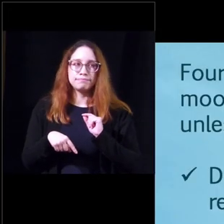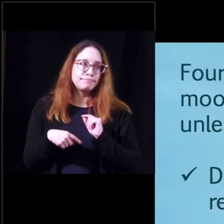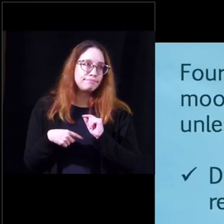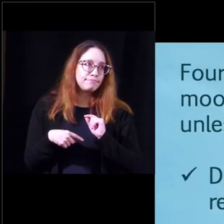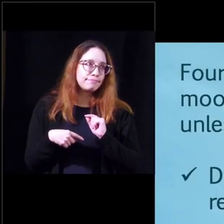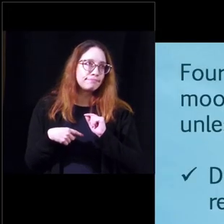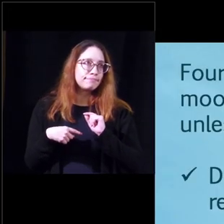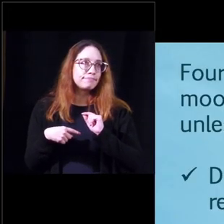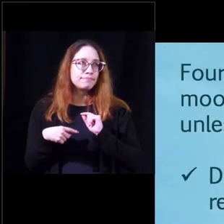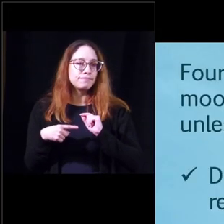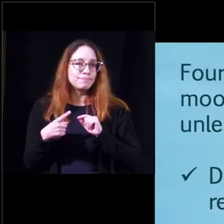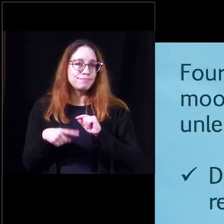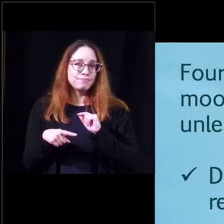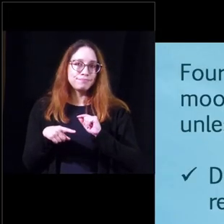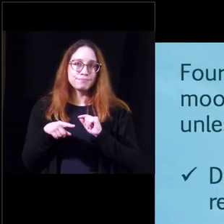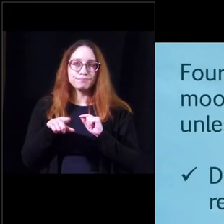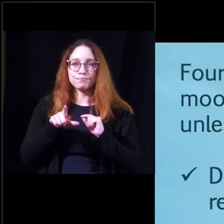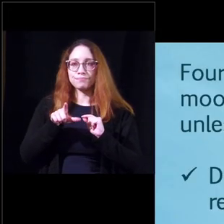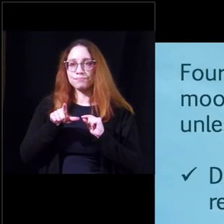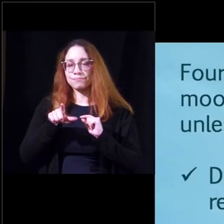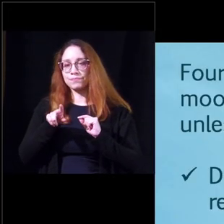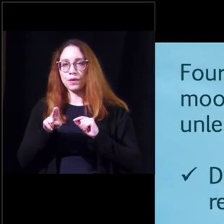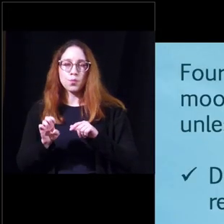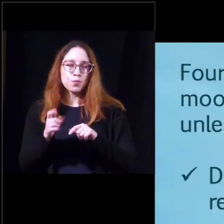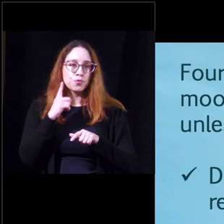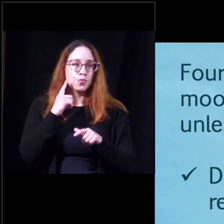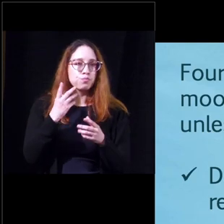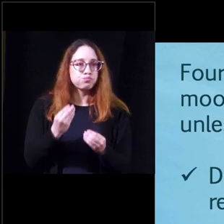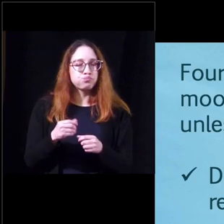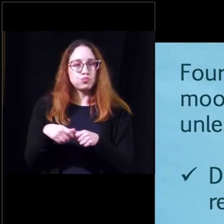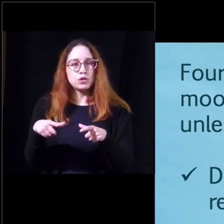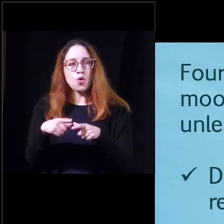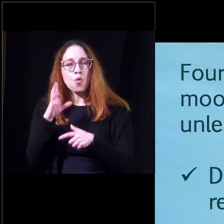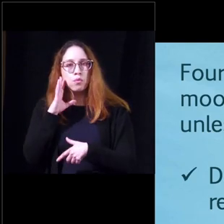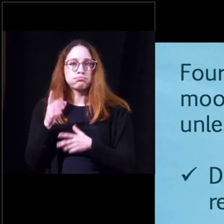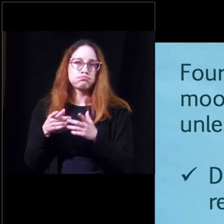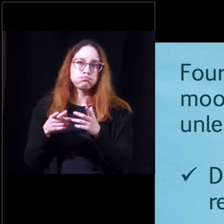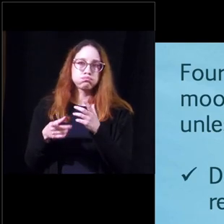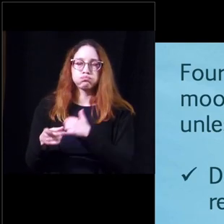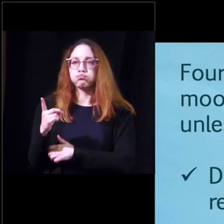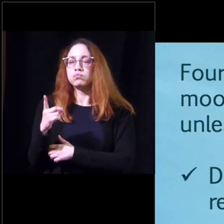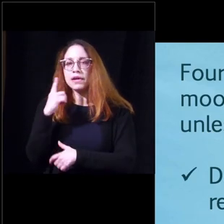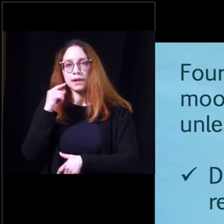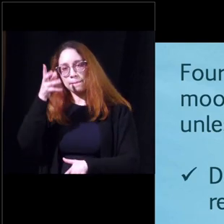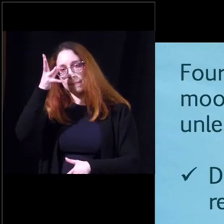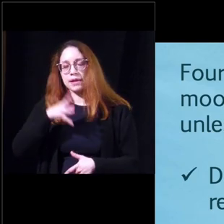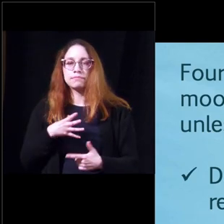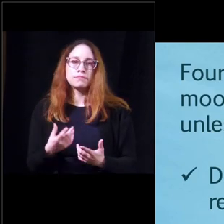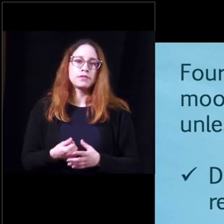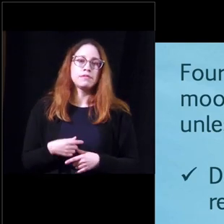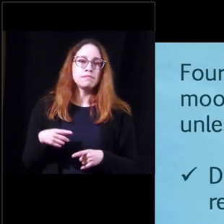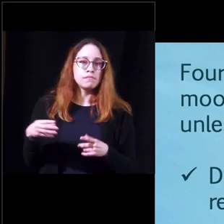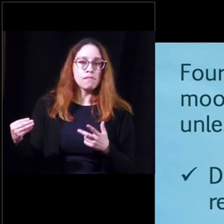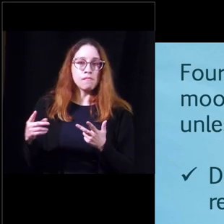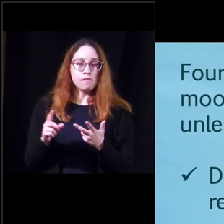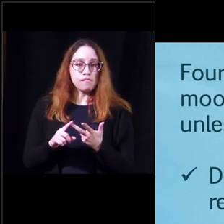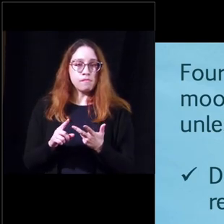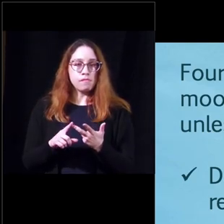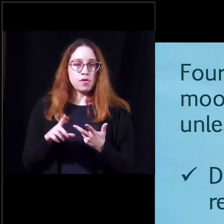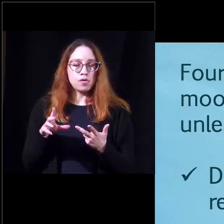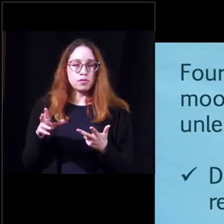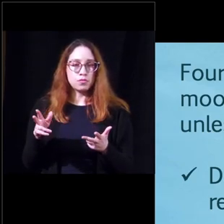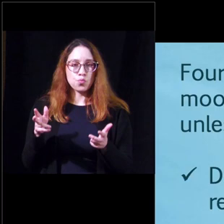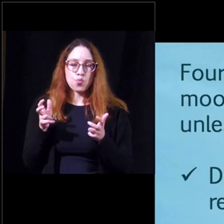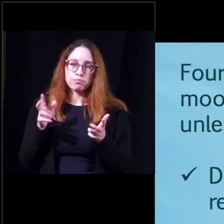uh lubricate or in the female or have the the erection in the male the orgasm